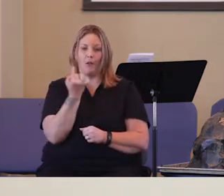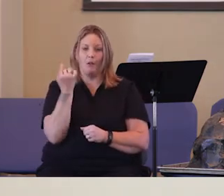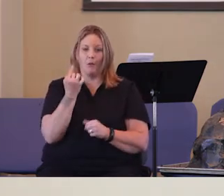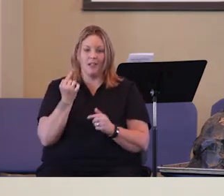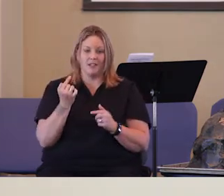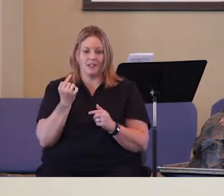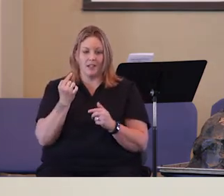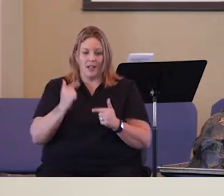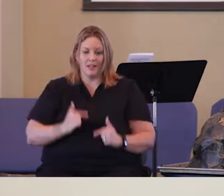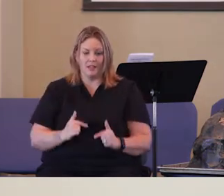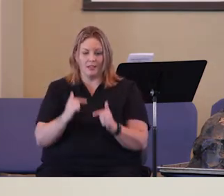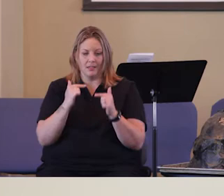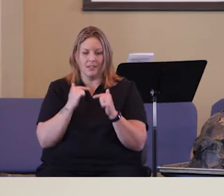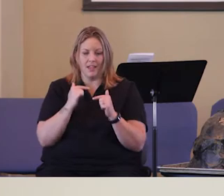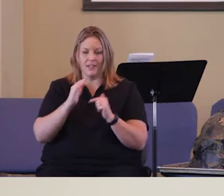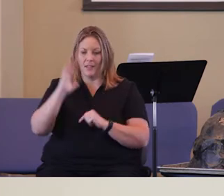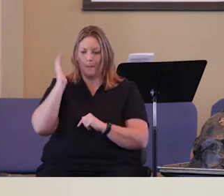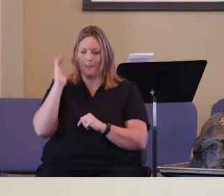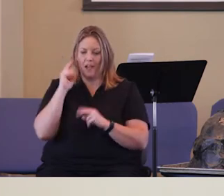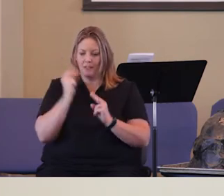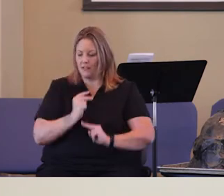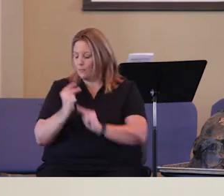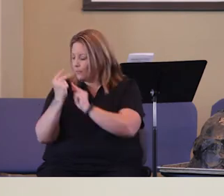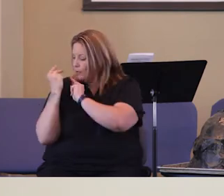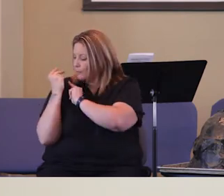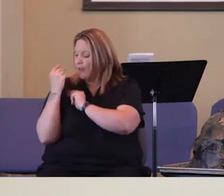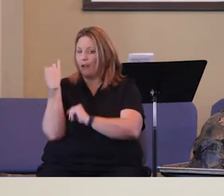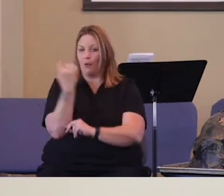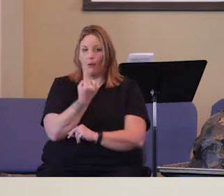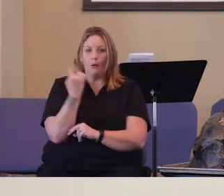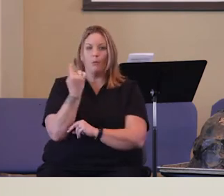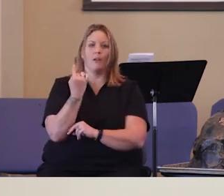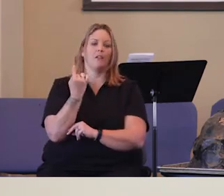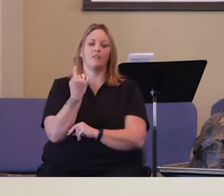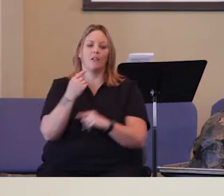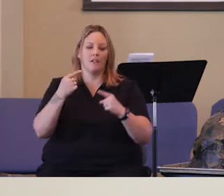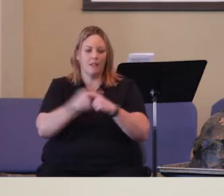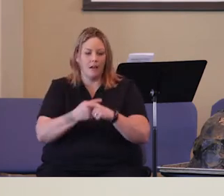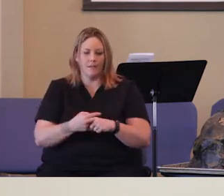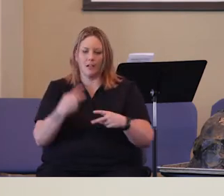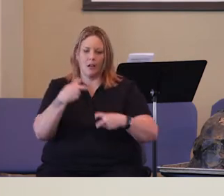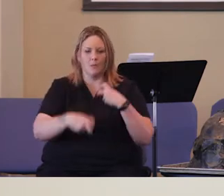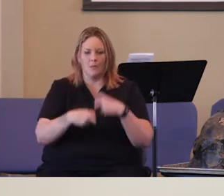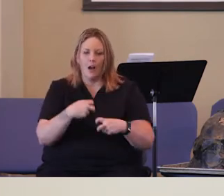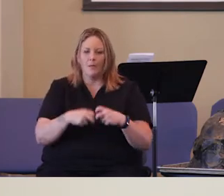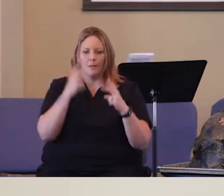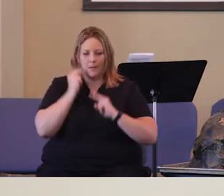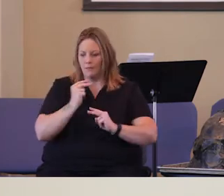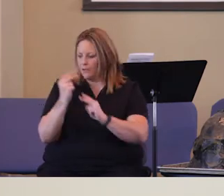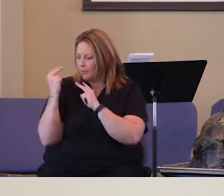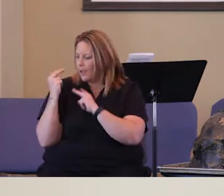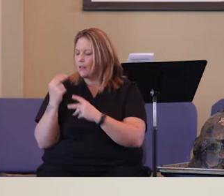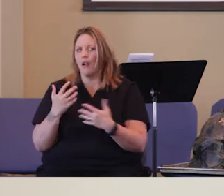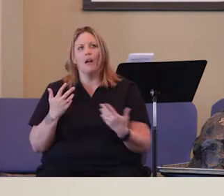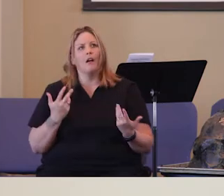And Israel always lived in the past. Almost every time they had a conflict, had a problem, they were like, man, we had it